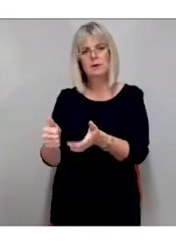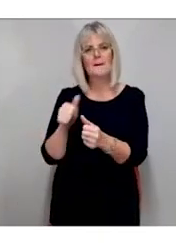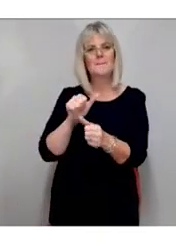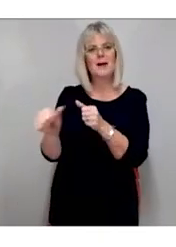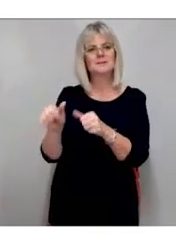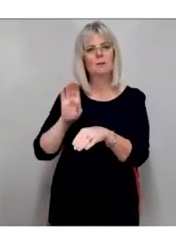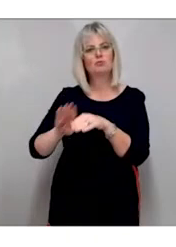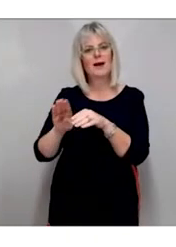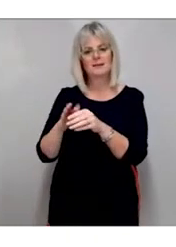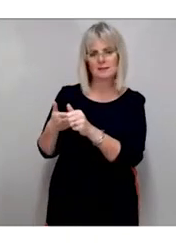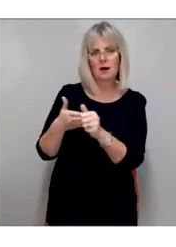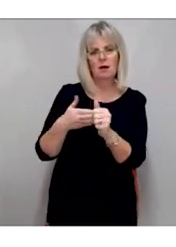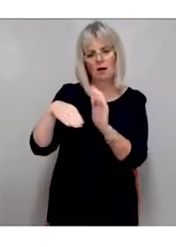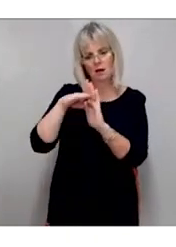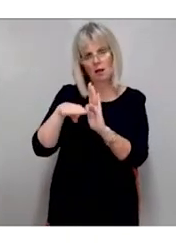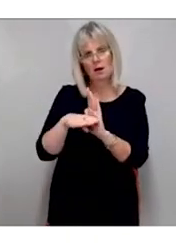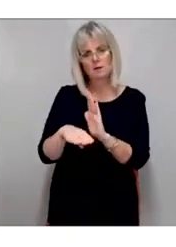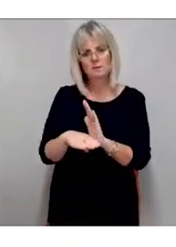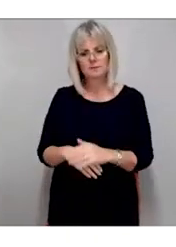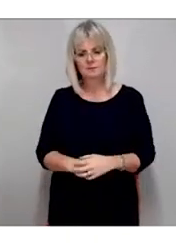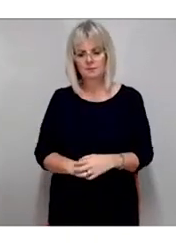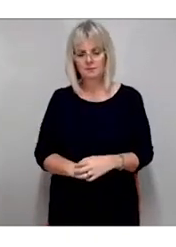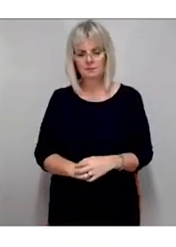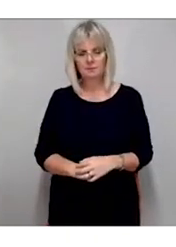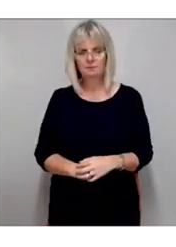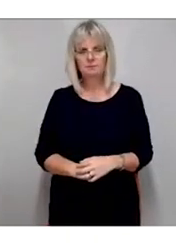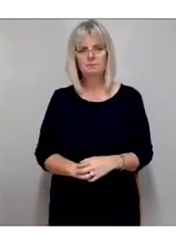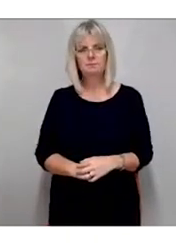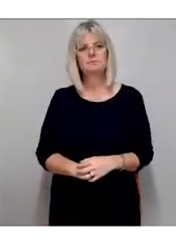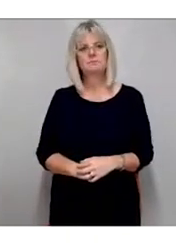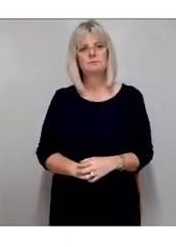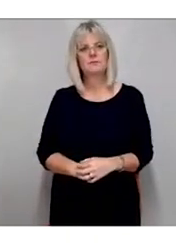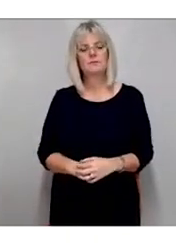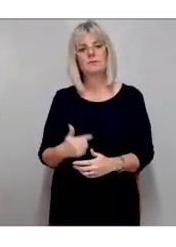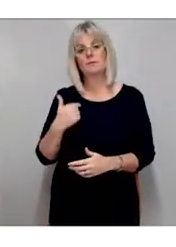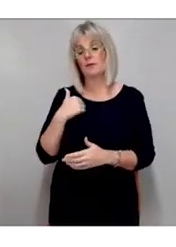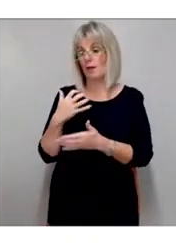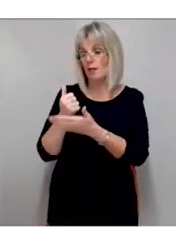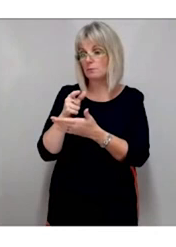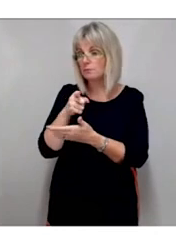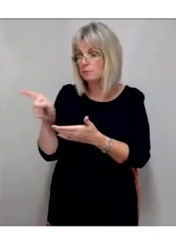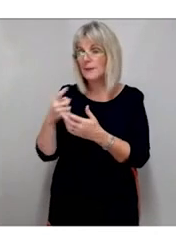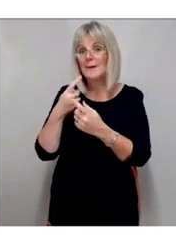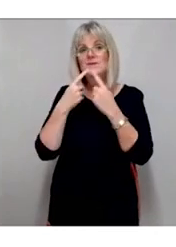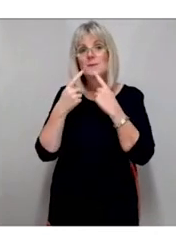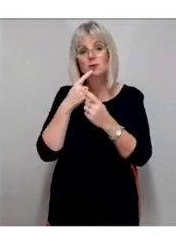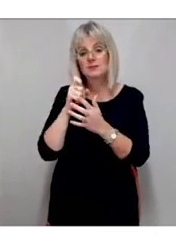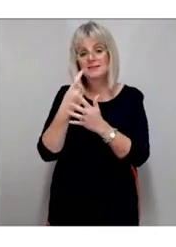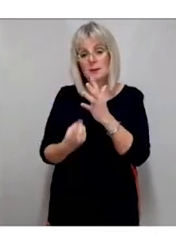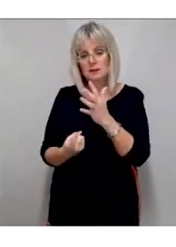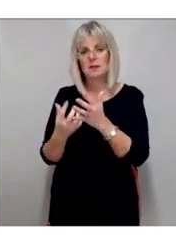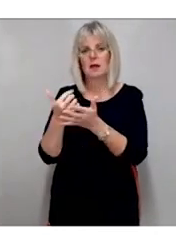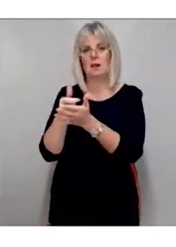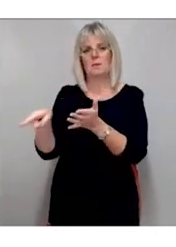recognised standards. We help people with information disabilities to access and communicate using